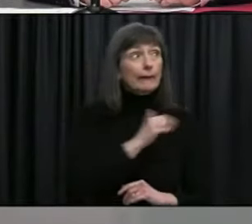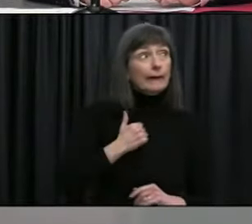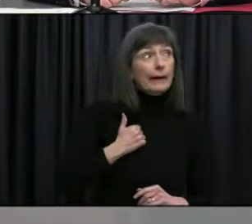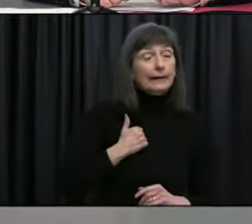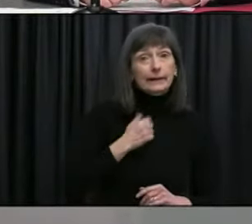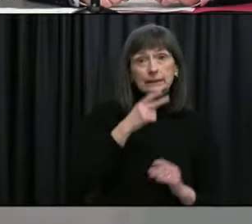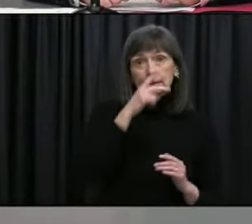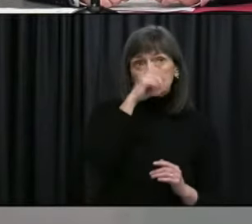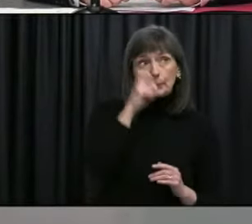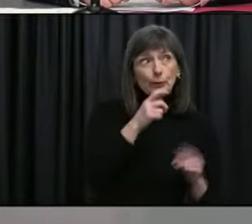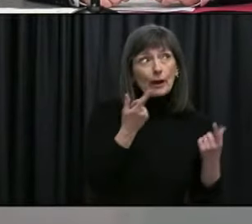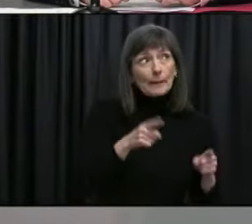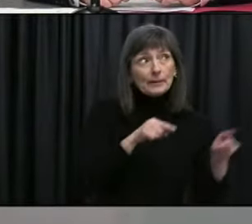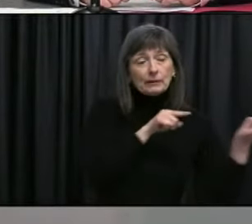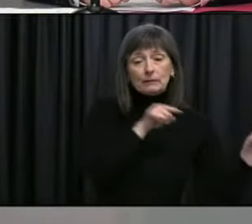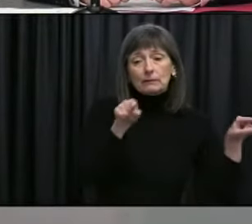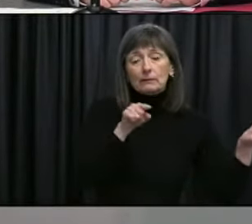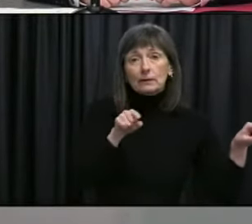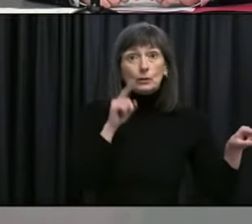and allow tourism.